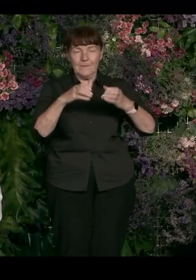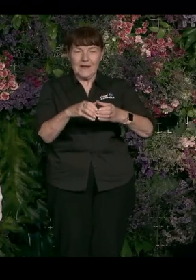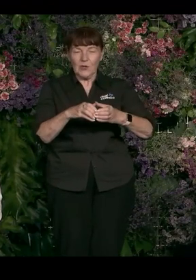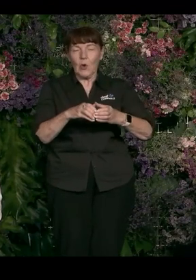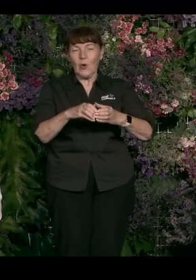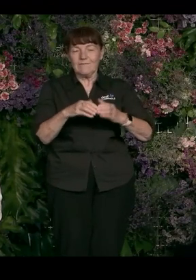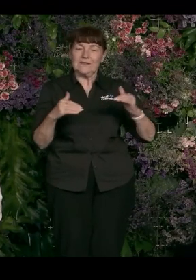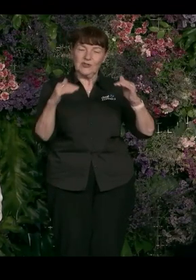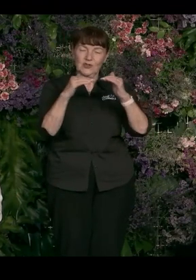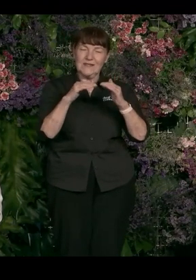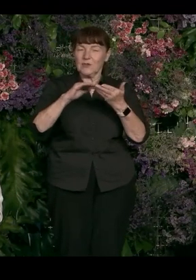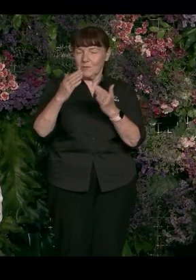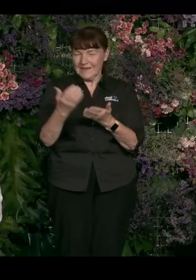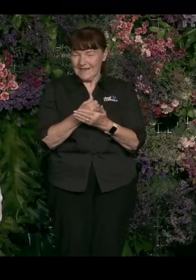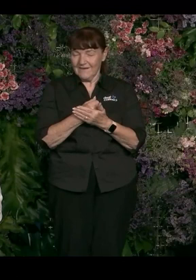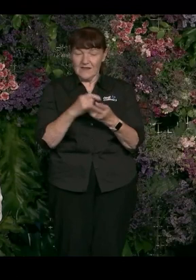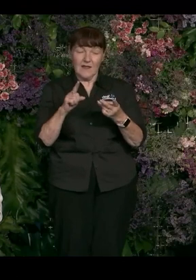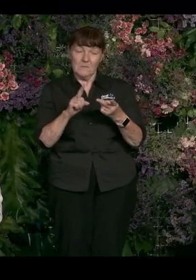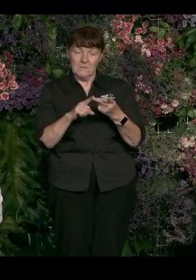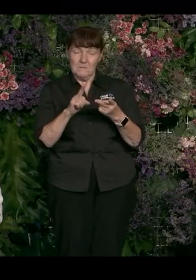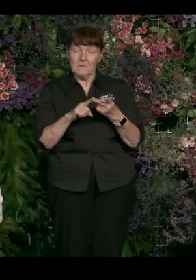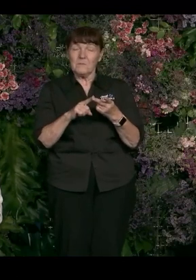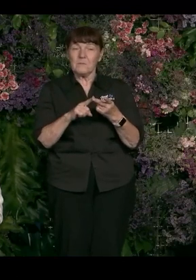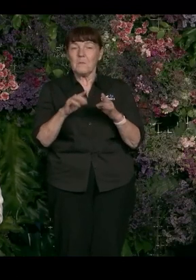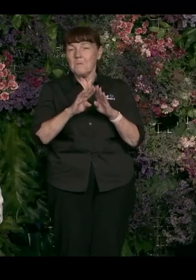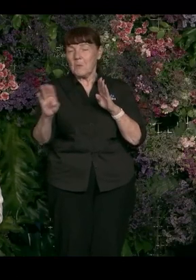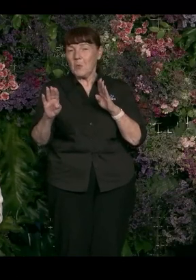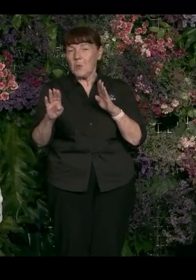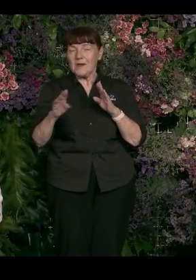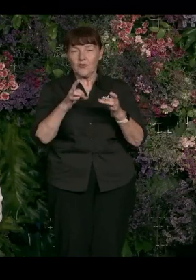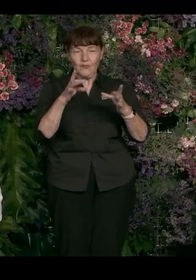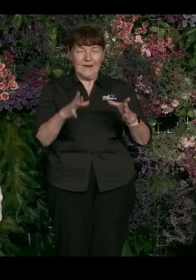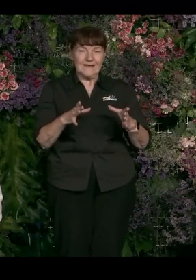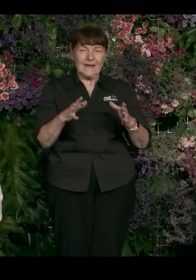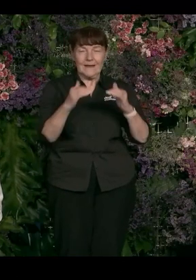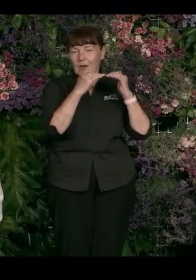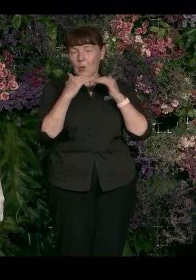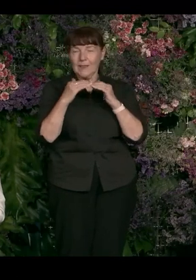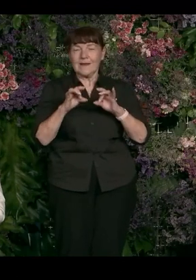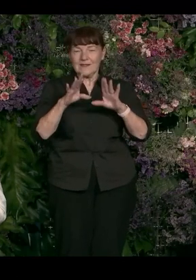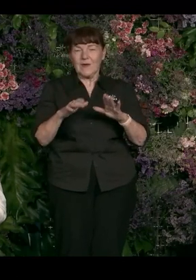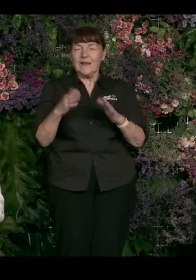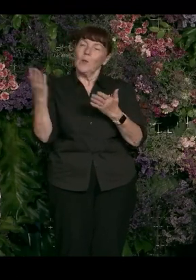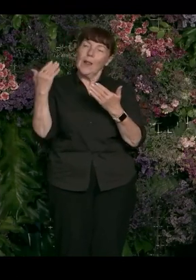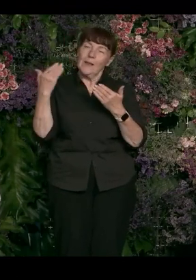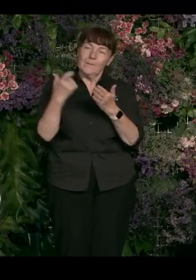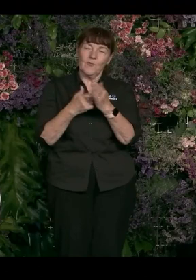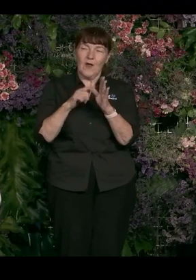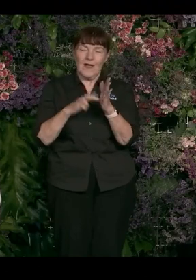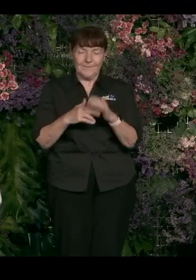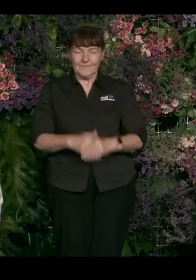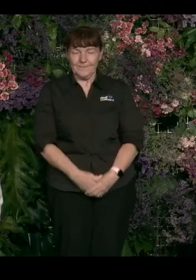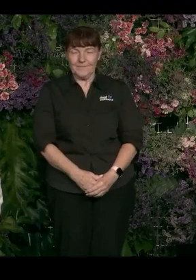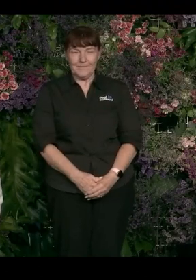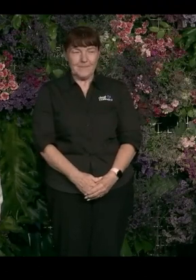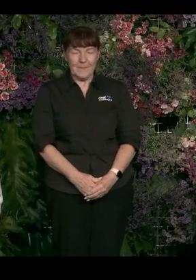Safety and is also a director, a board director for Equality Australia. So welcome, Ryan. APPLAUSE